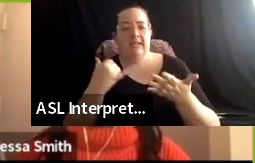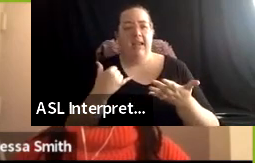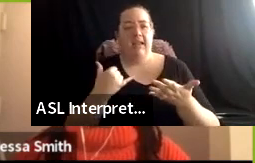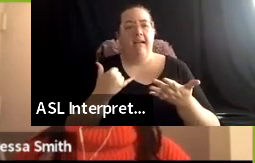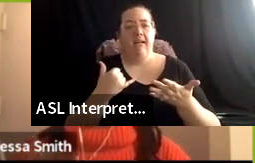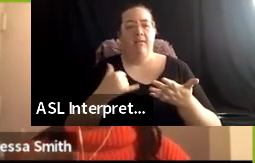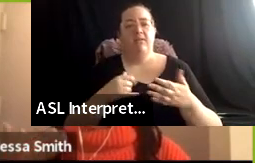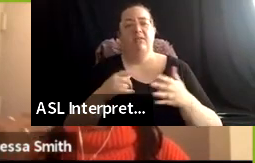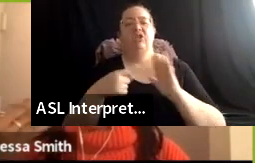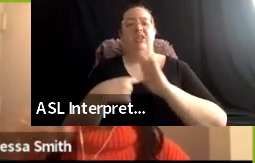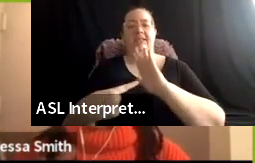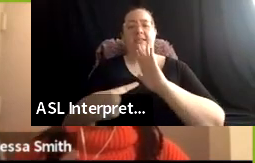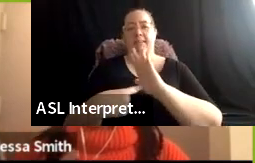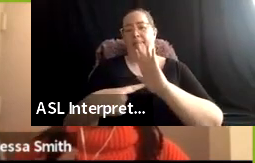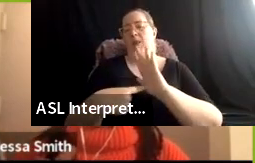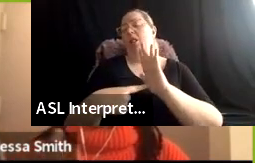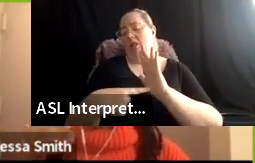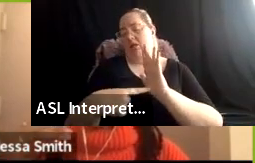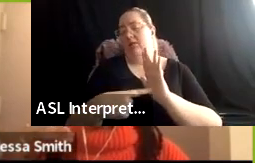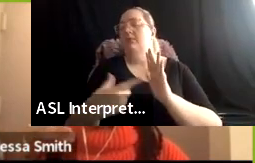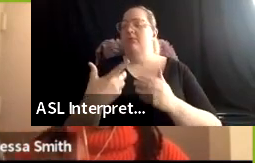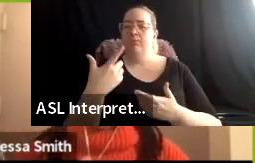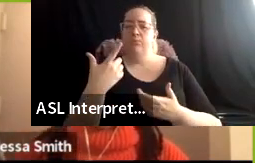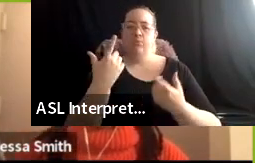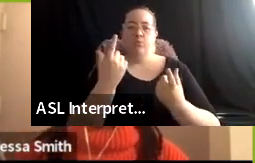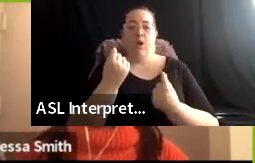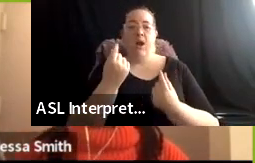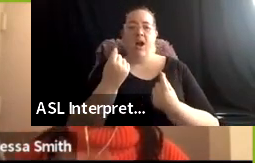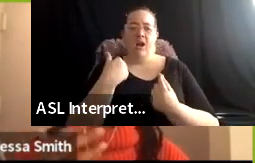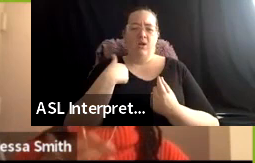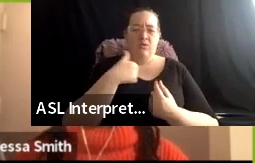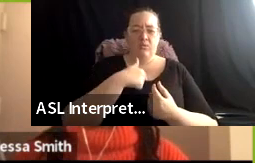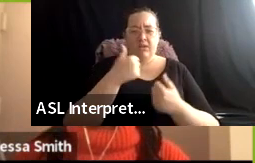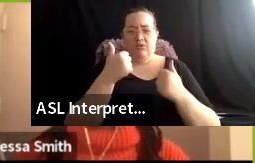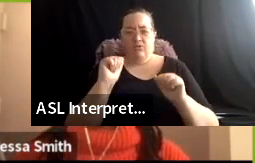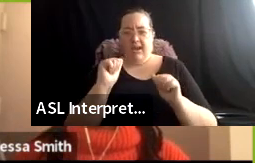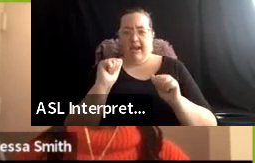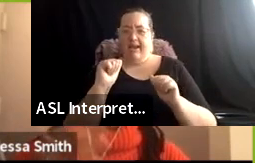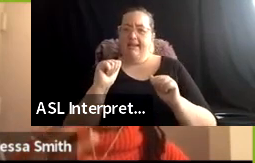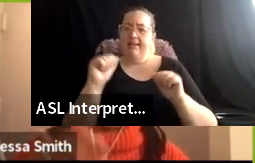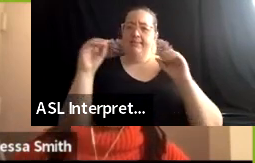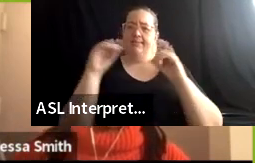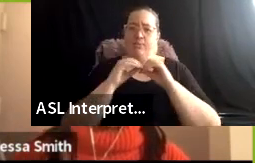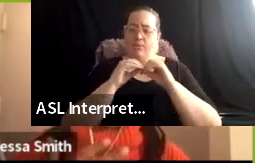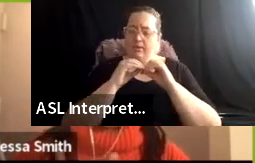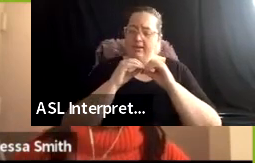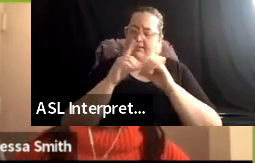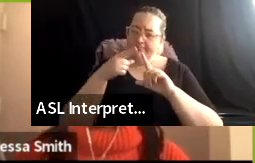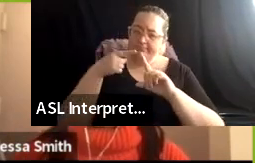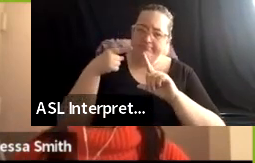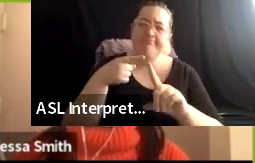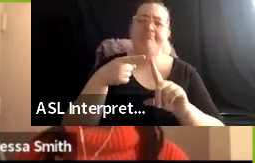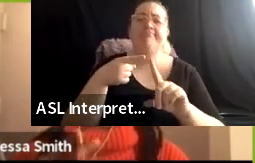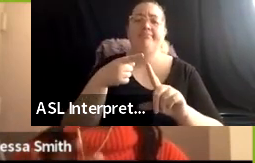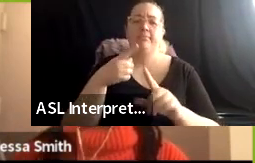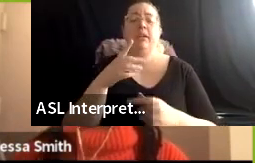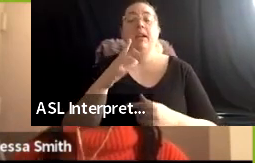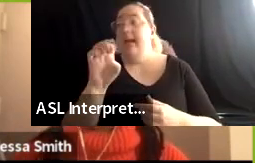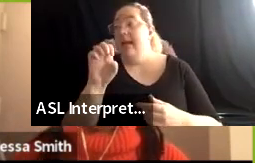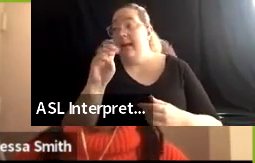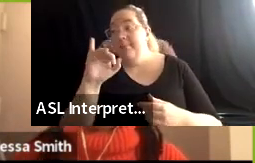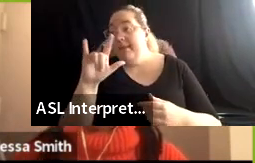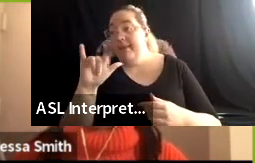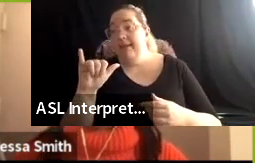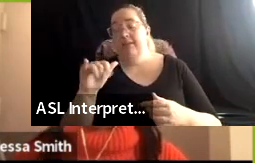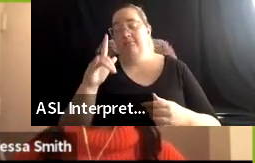to give an example of, of how we're trying to kind of very pointedly, and Emily, feel free, um, at the end as well, or whenever to jump in because